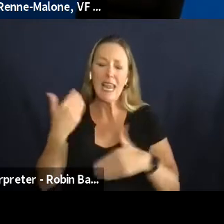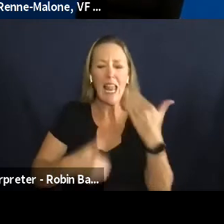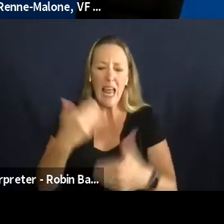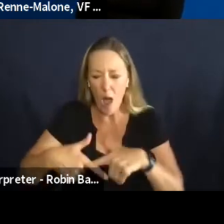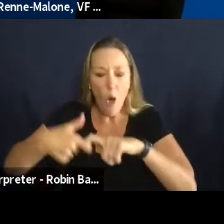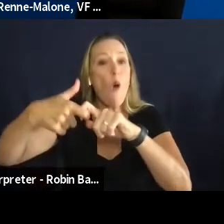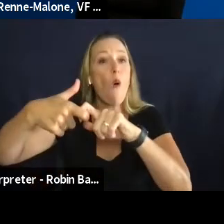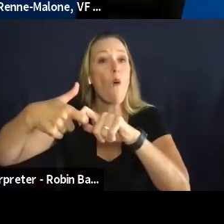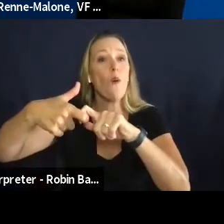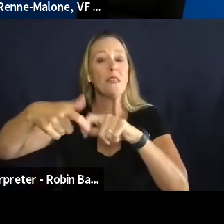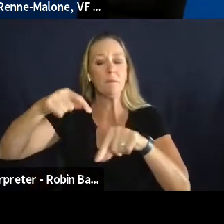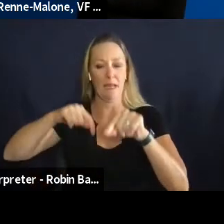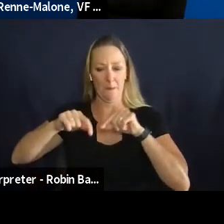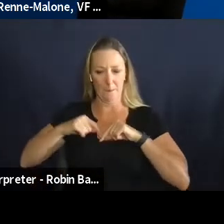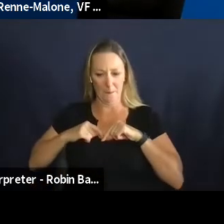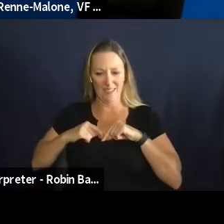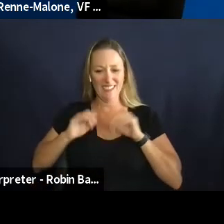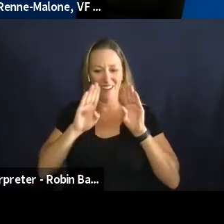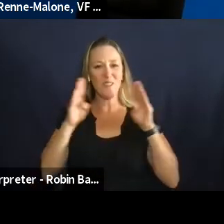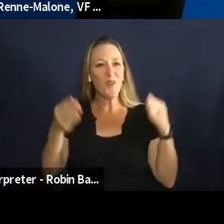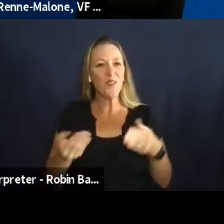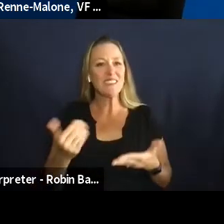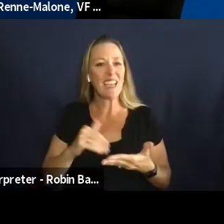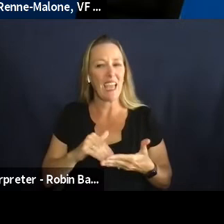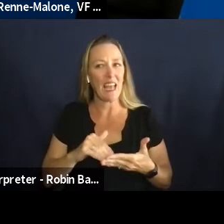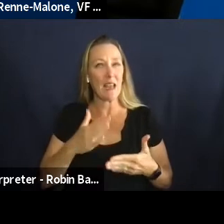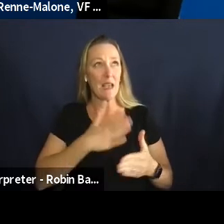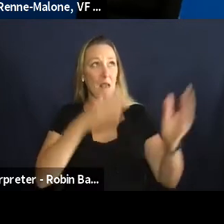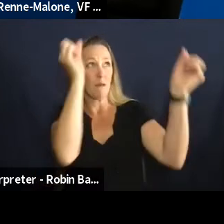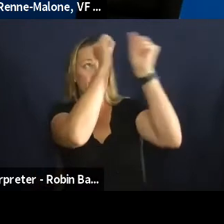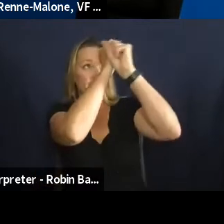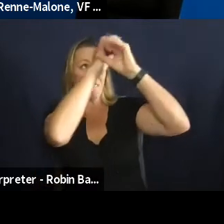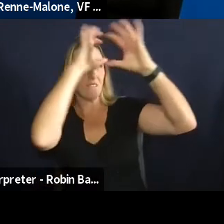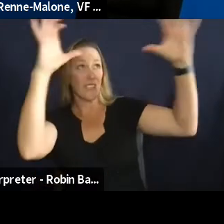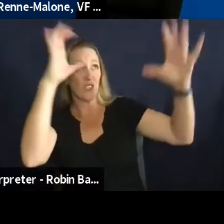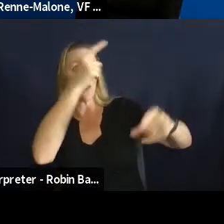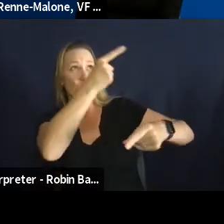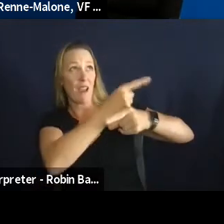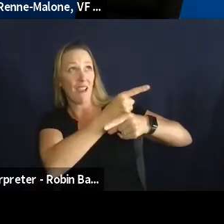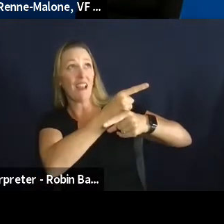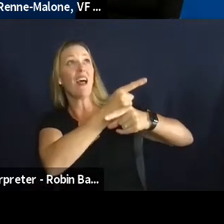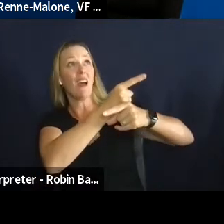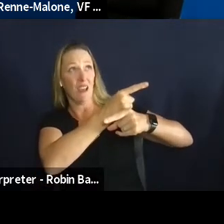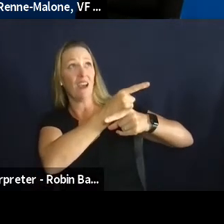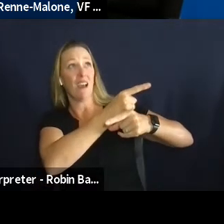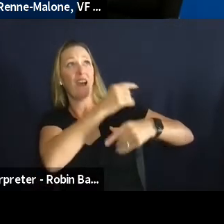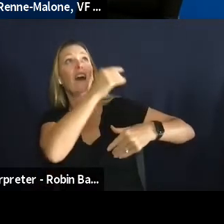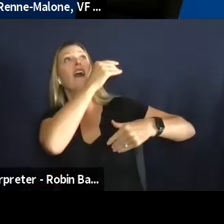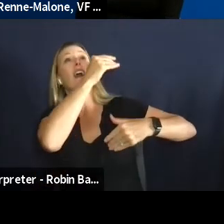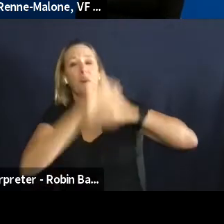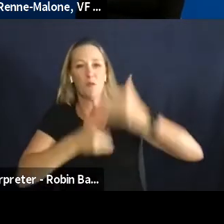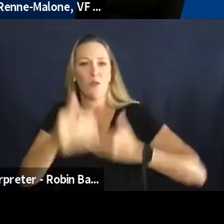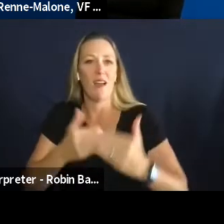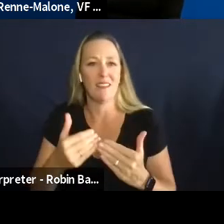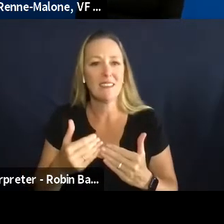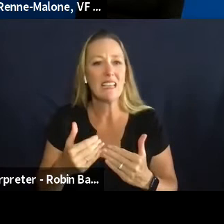refocus make sure that my vision is what i think it needs to be and then move on like it's very easy